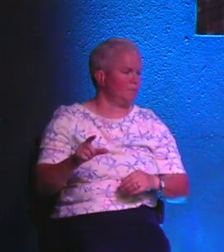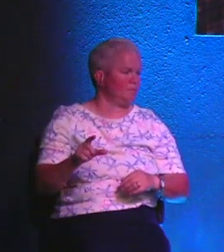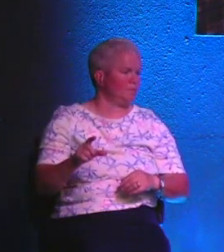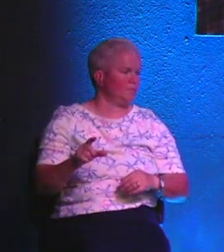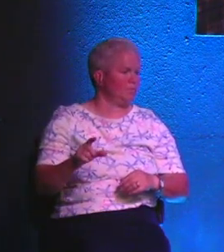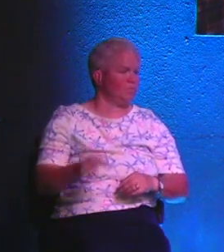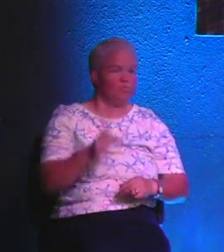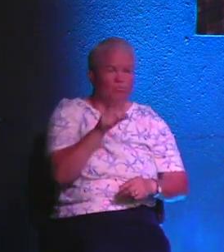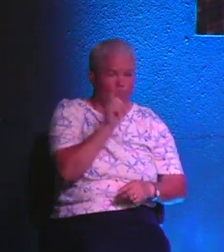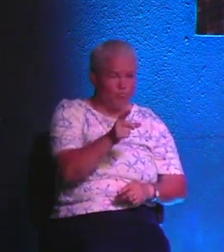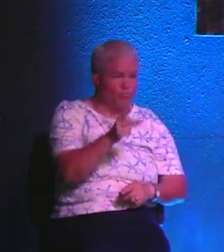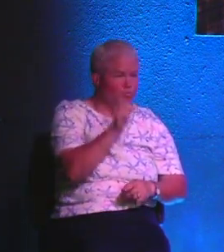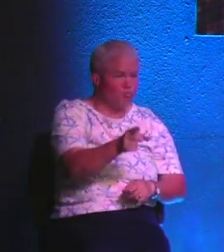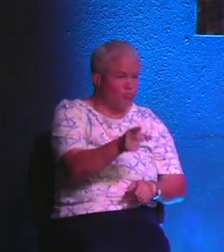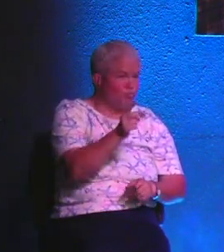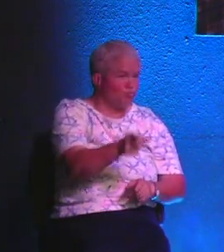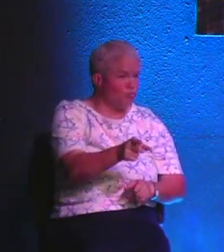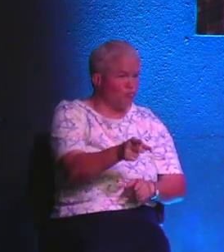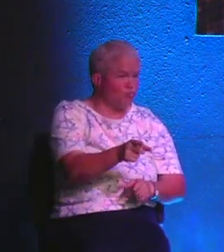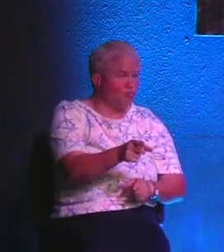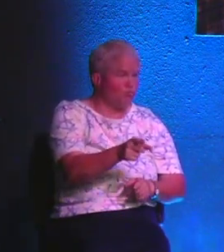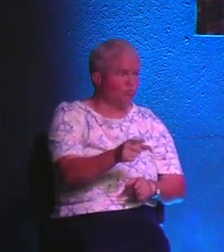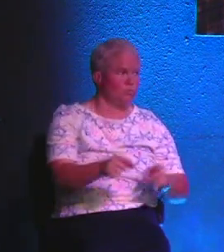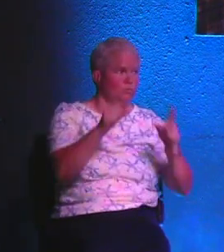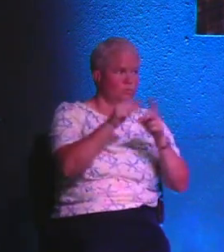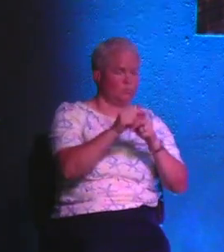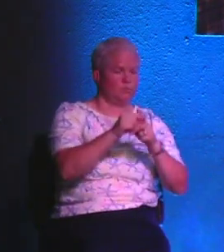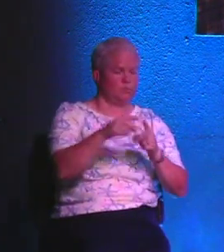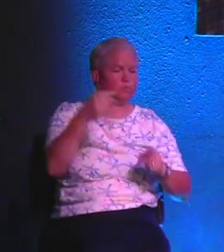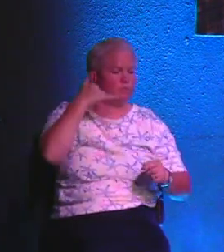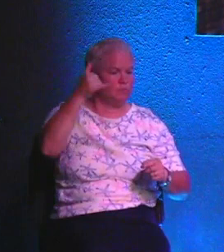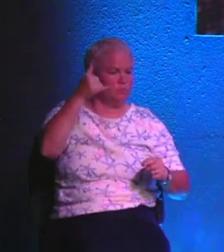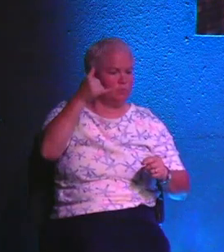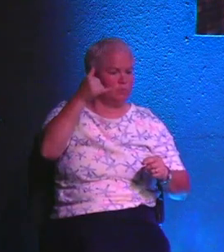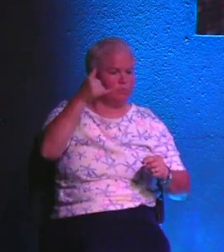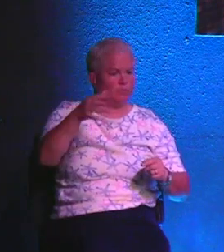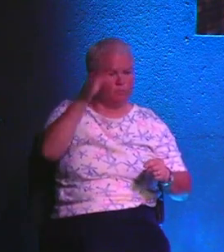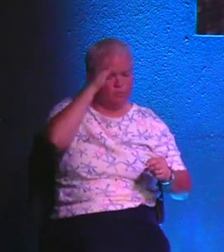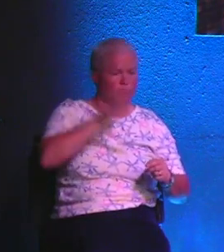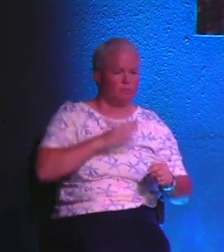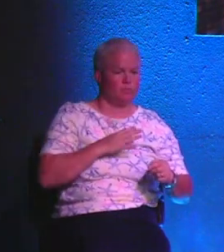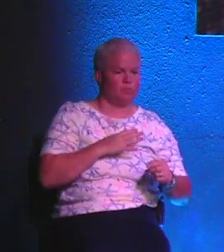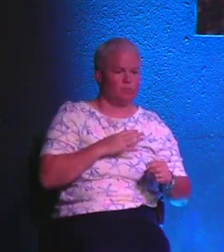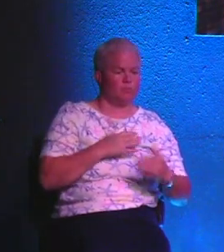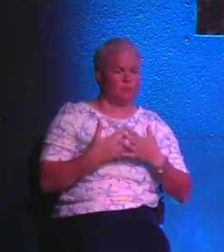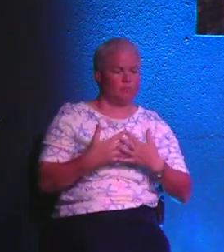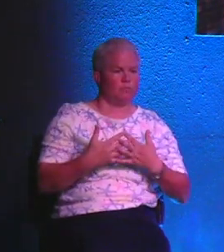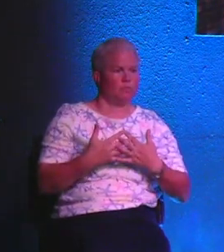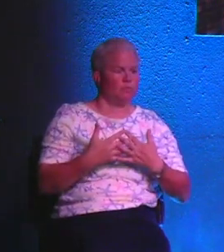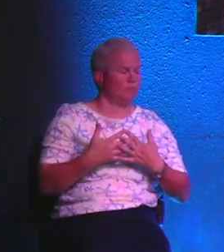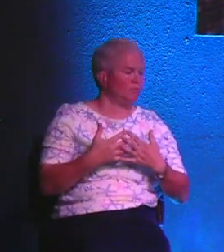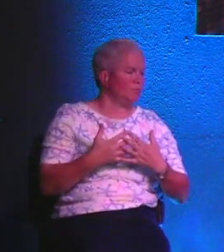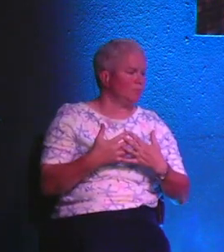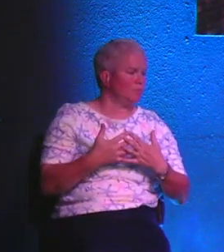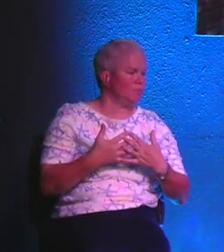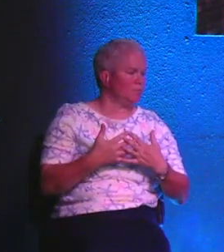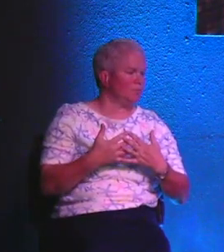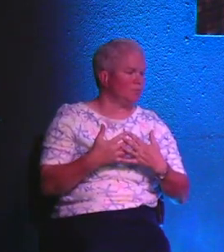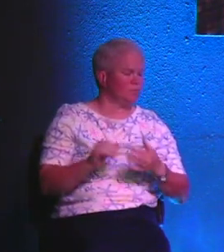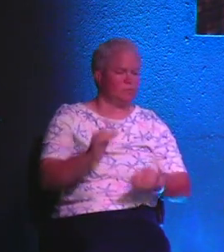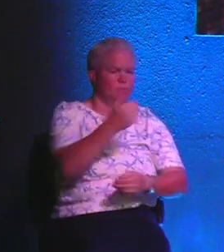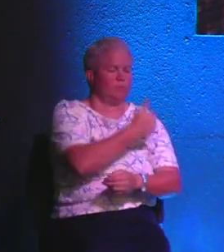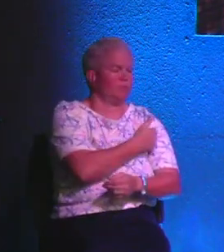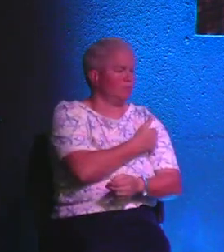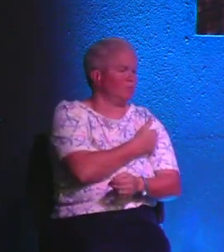rather stern words by calling them men stealers or enslavers. But